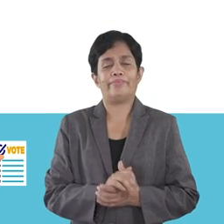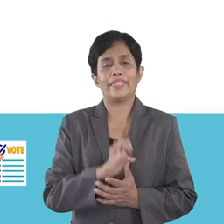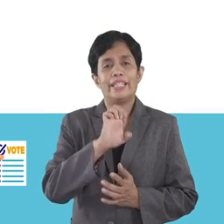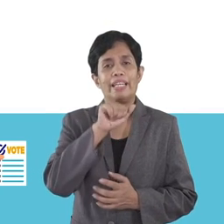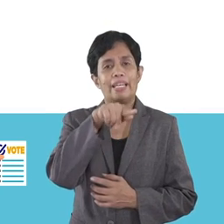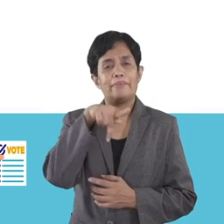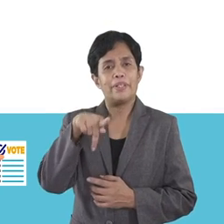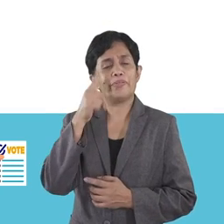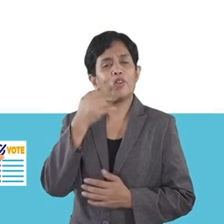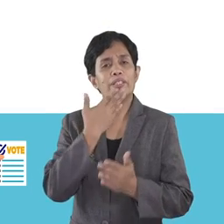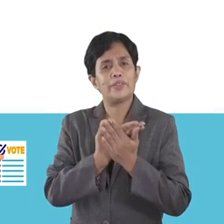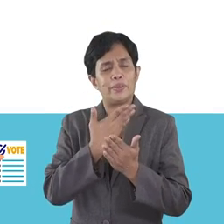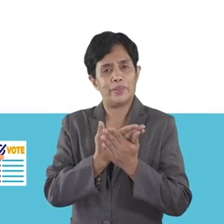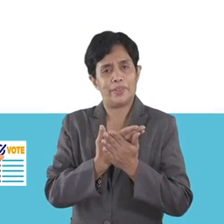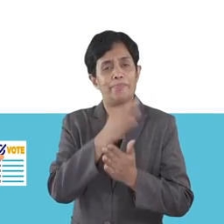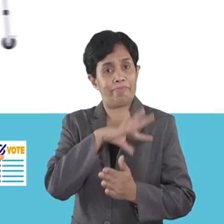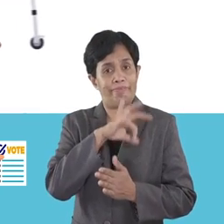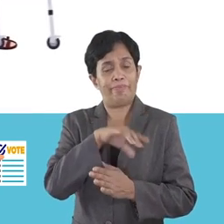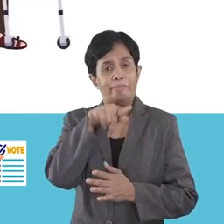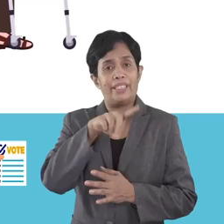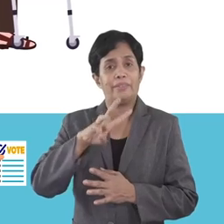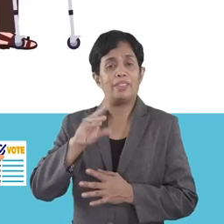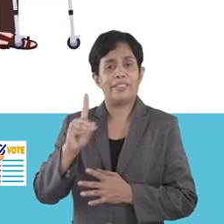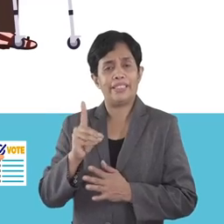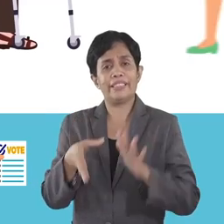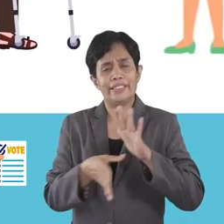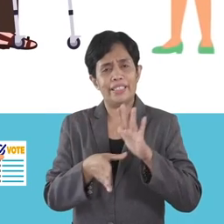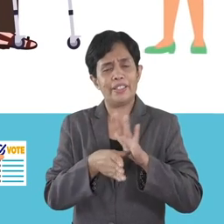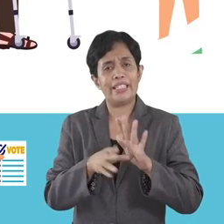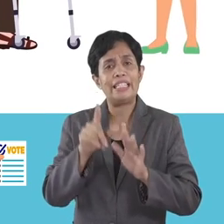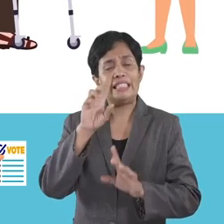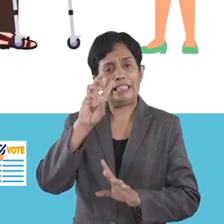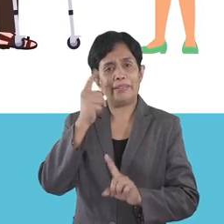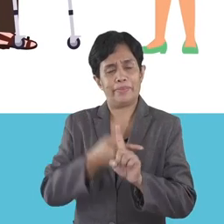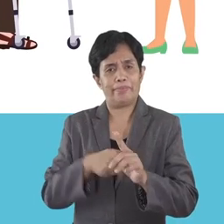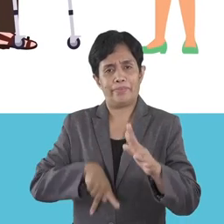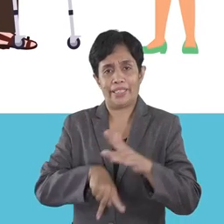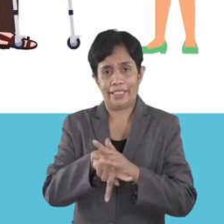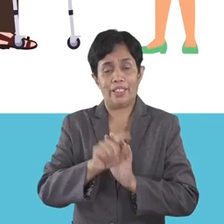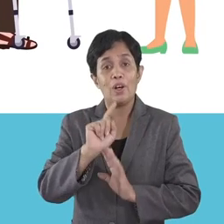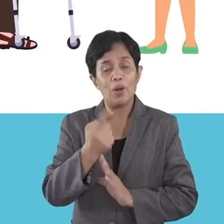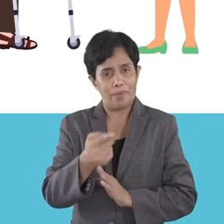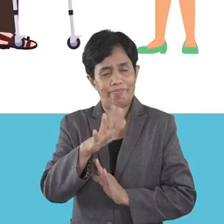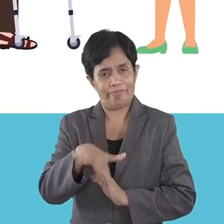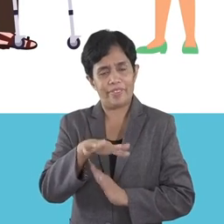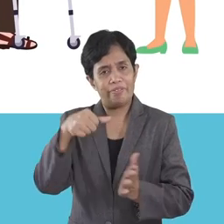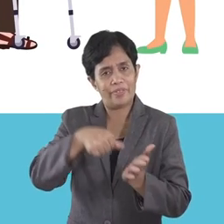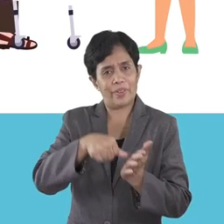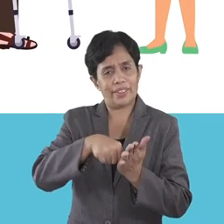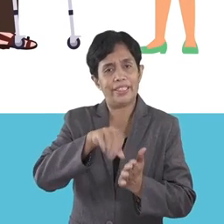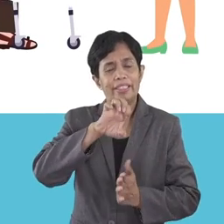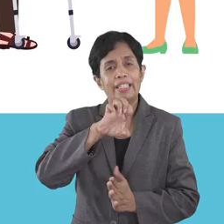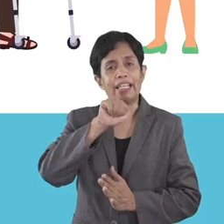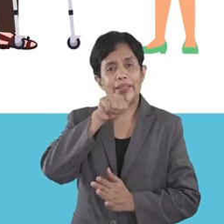EAPPs are for the benefit of PWD, senior, and heavily pregnant voters. Only they may vote in